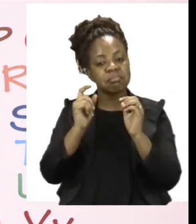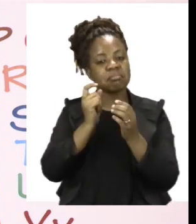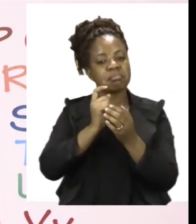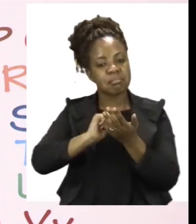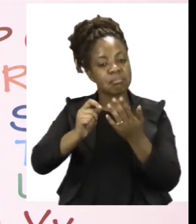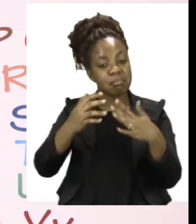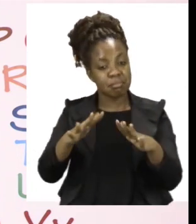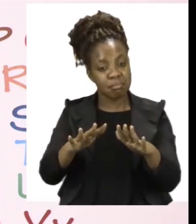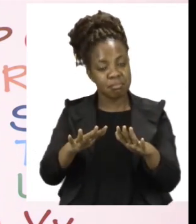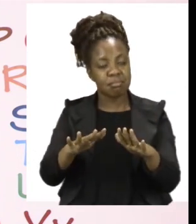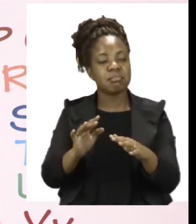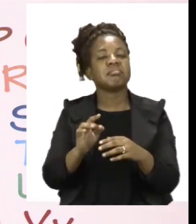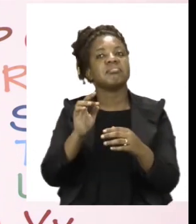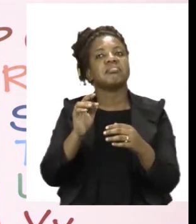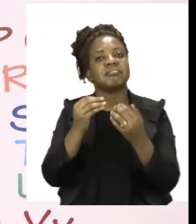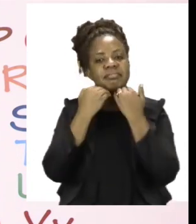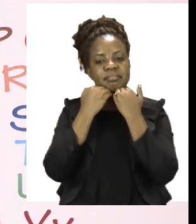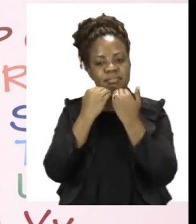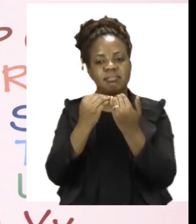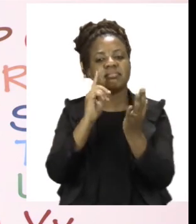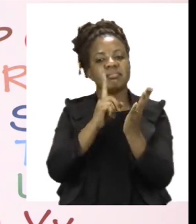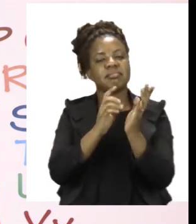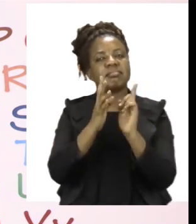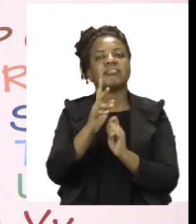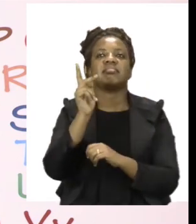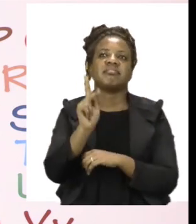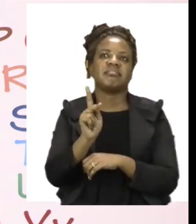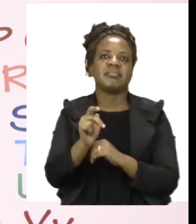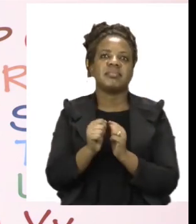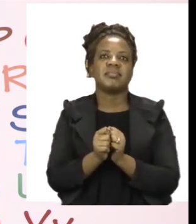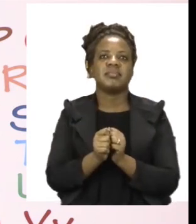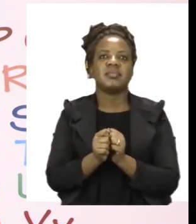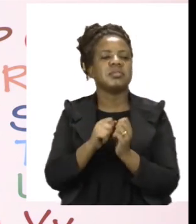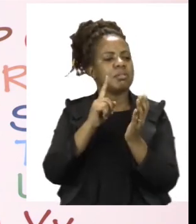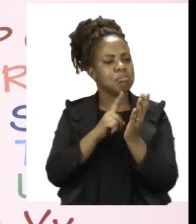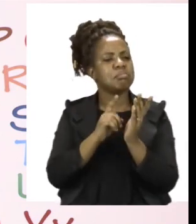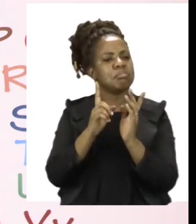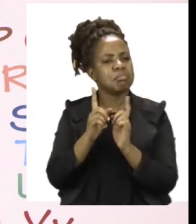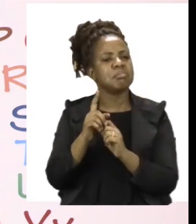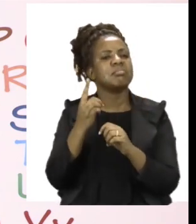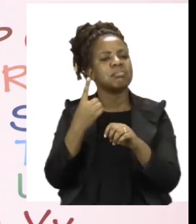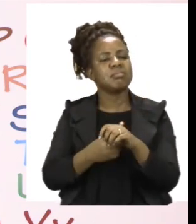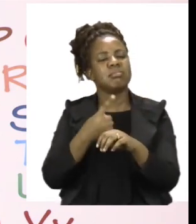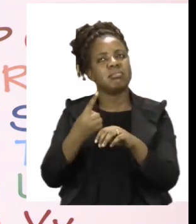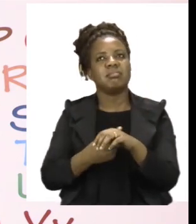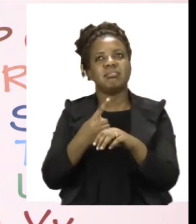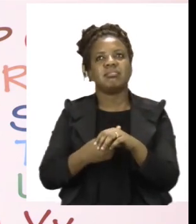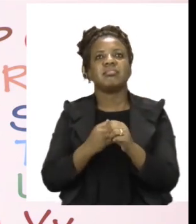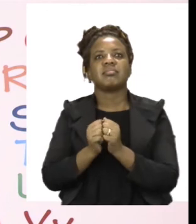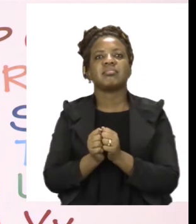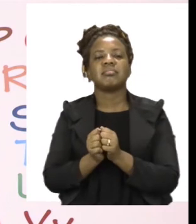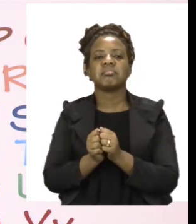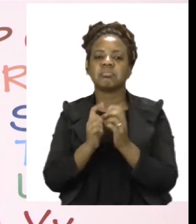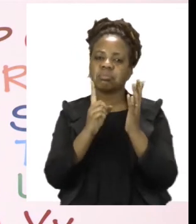to sanitize. Make sure that you make sanitizing a regular thing. But if you do not have sanitizer